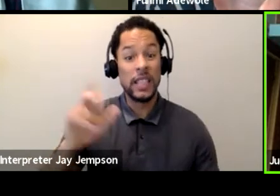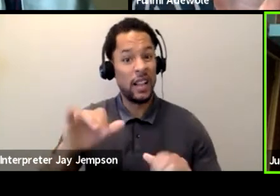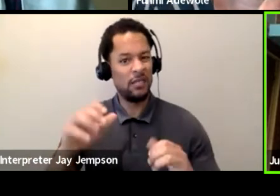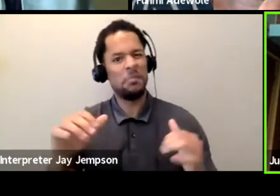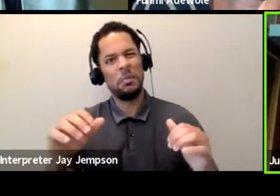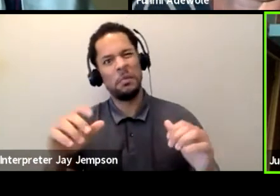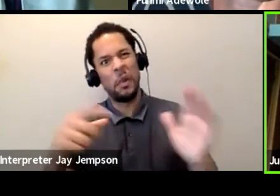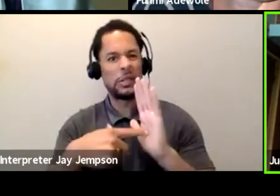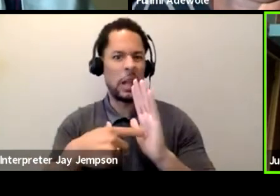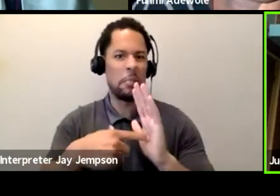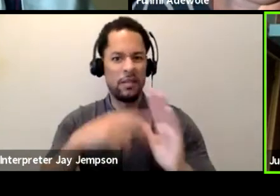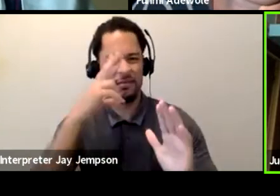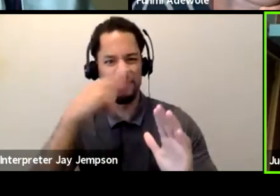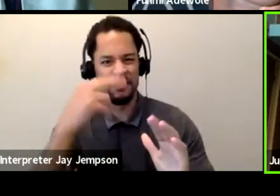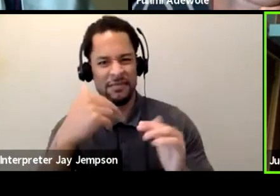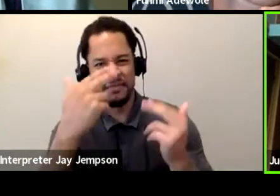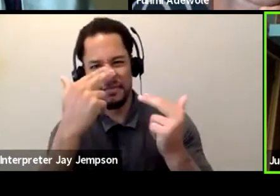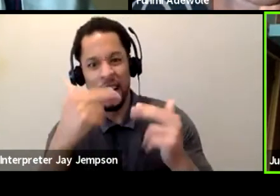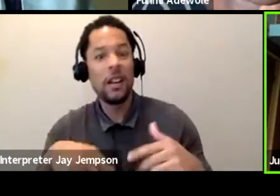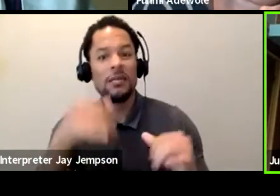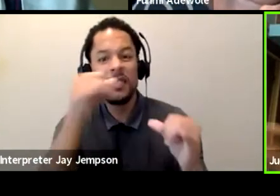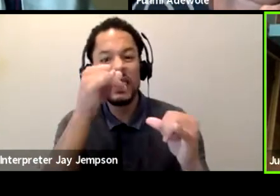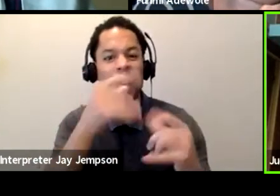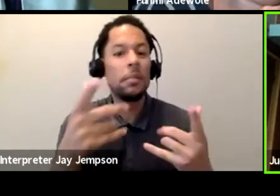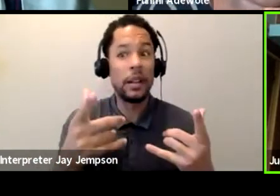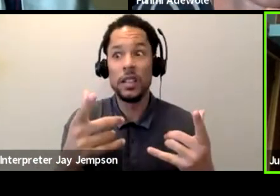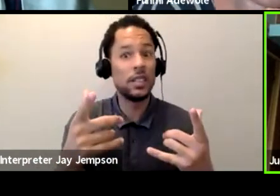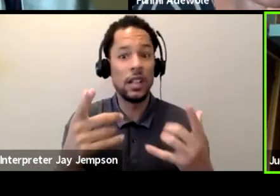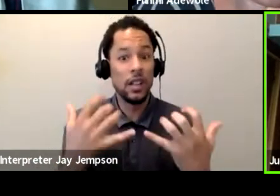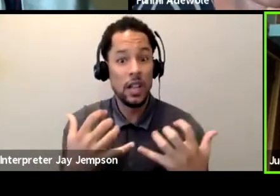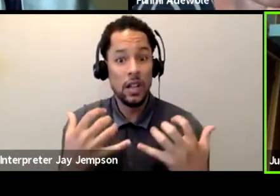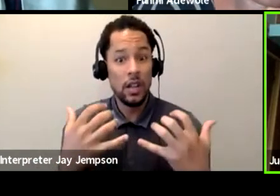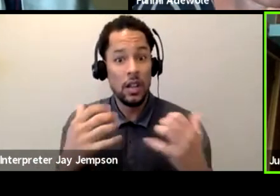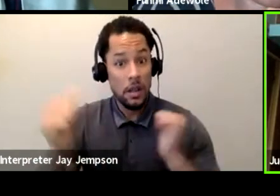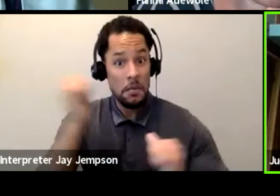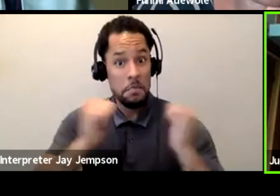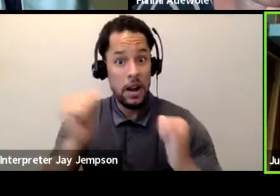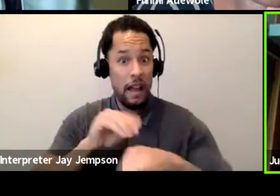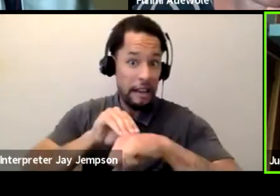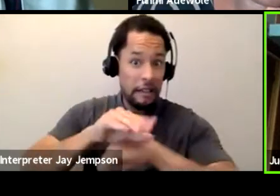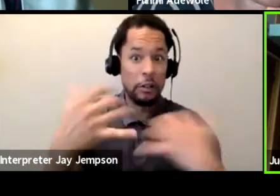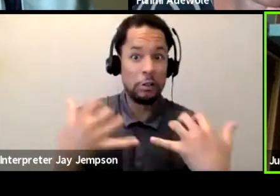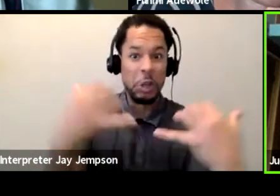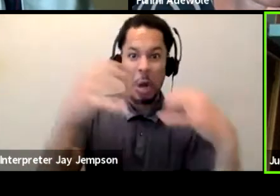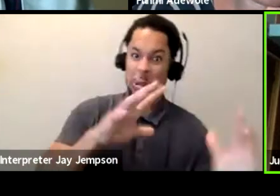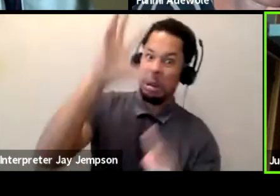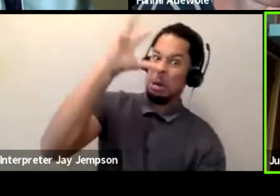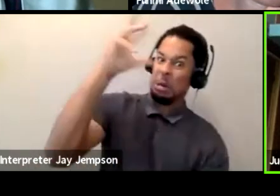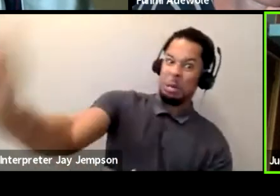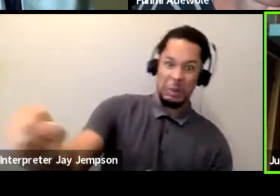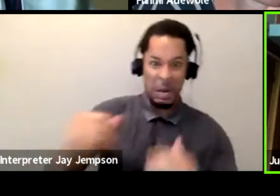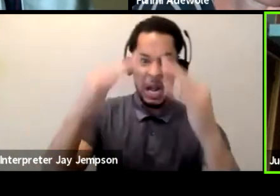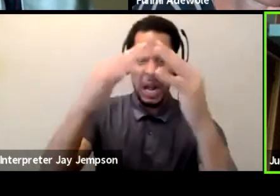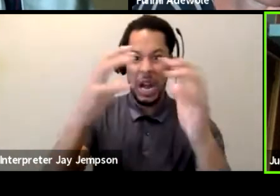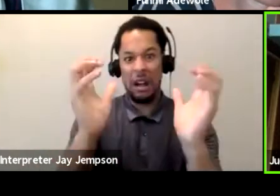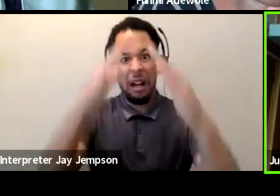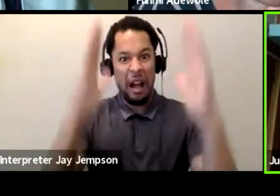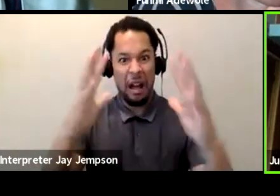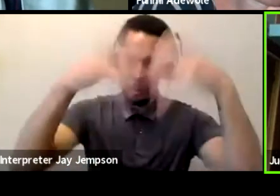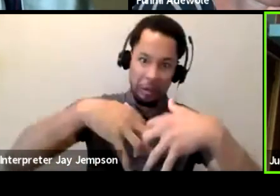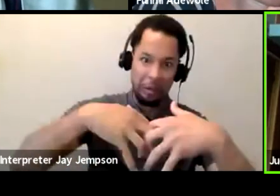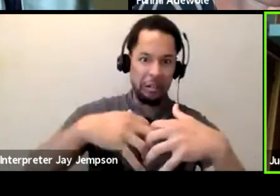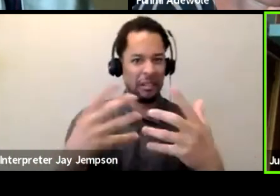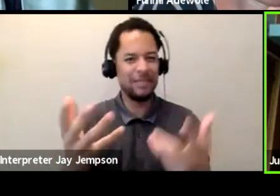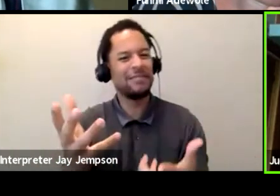mean? When you know the kind of material you are dealing with, then you start deciding where do I position the central dramatic